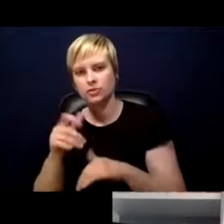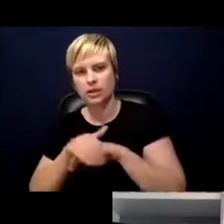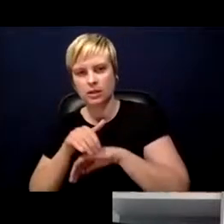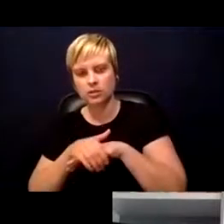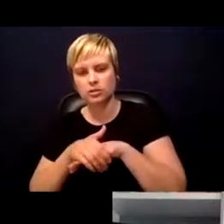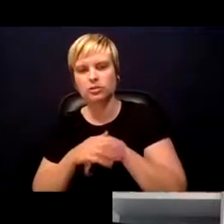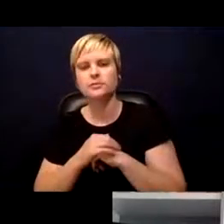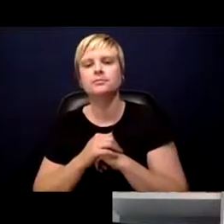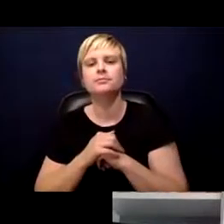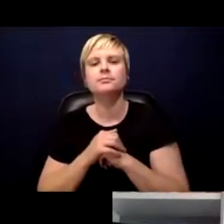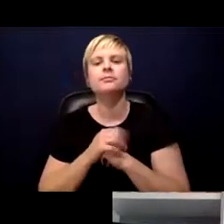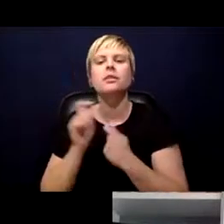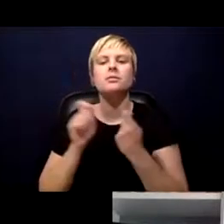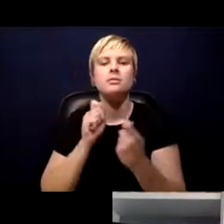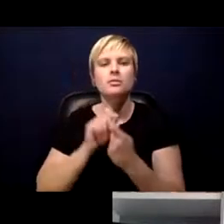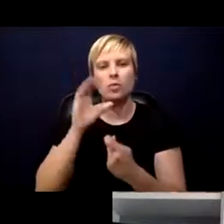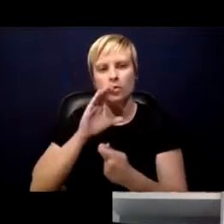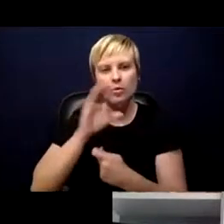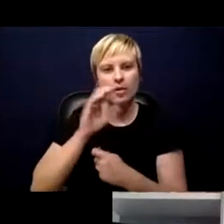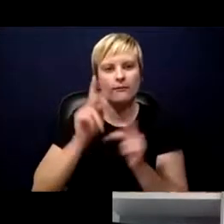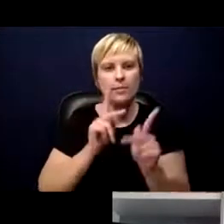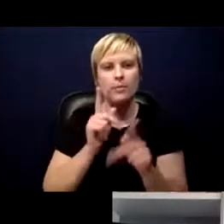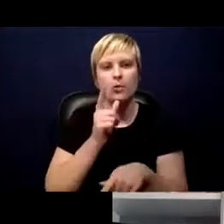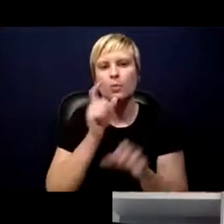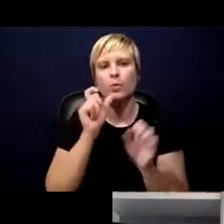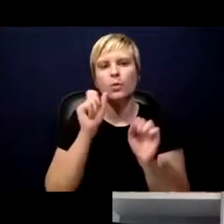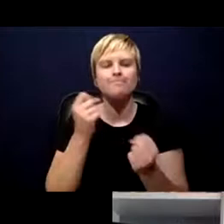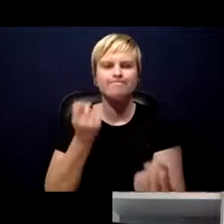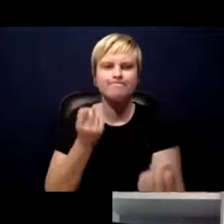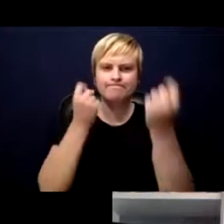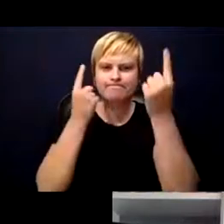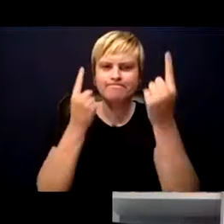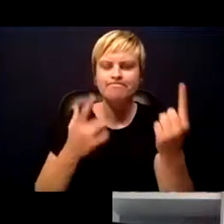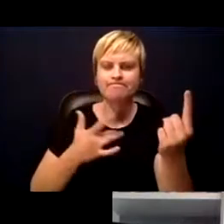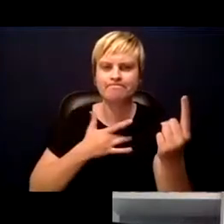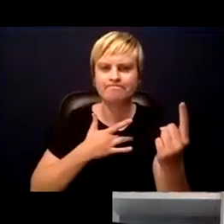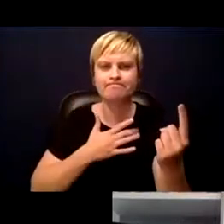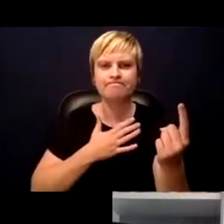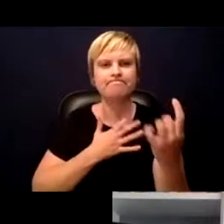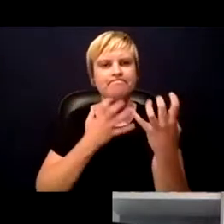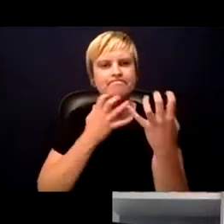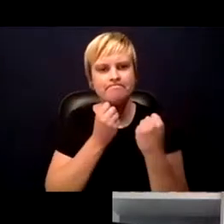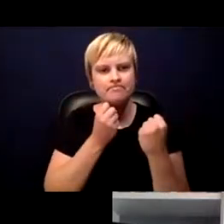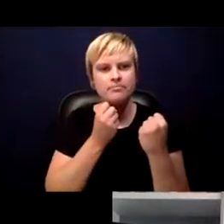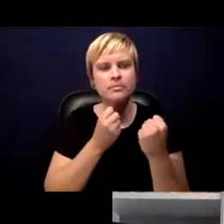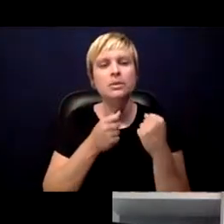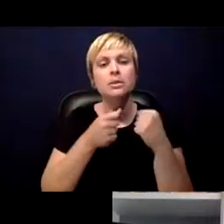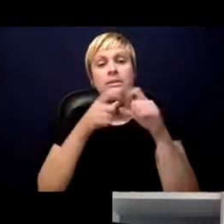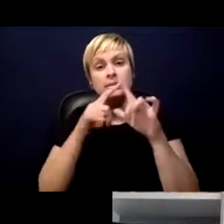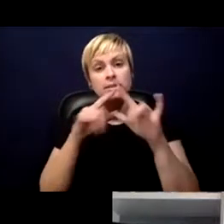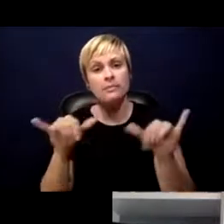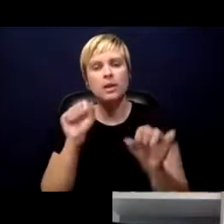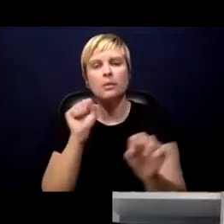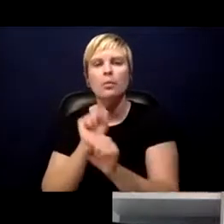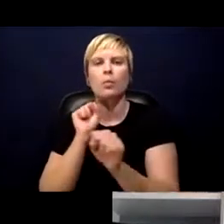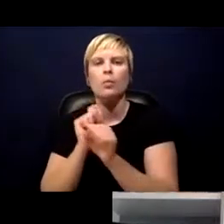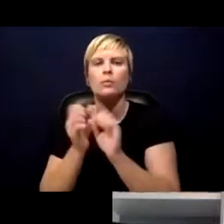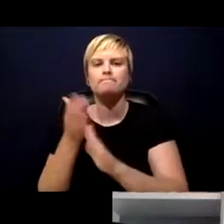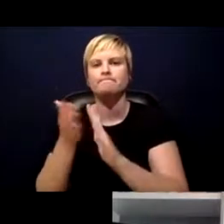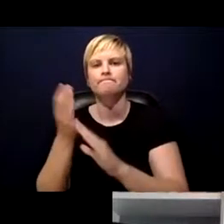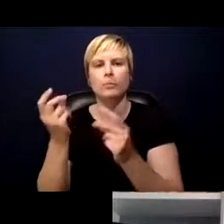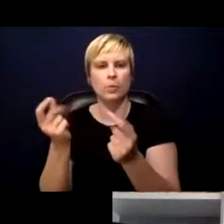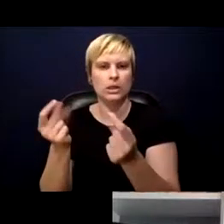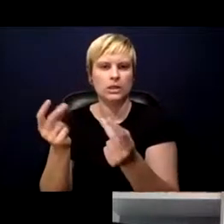Particularly, we're looking for people who can be empathetic and caring while still being able to work quickly and maintain high